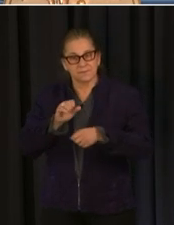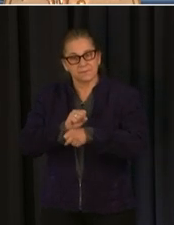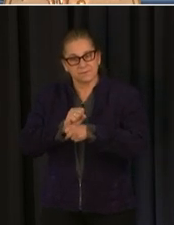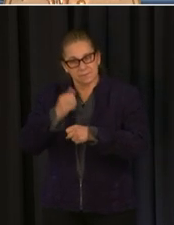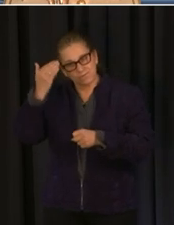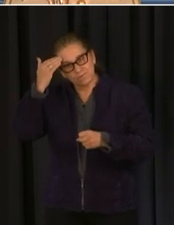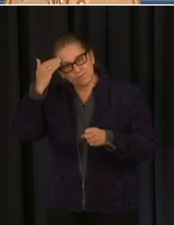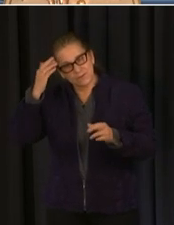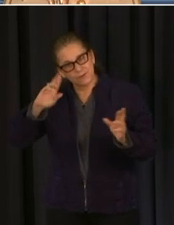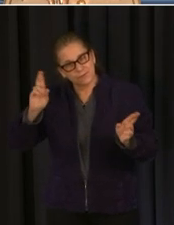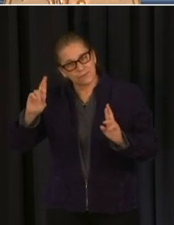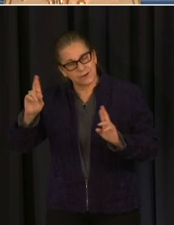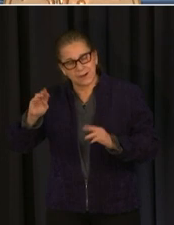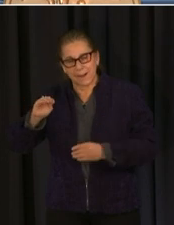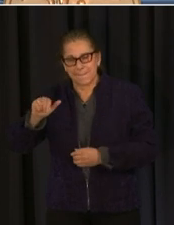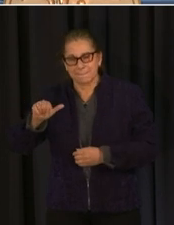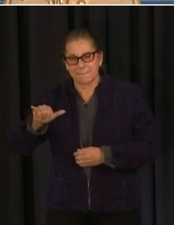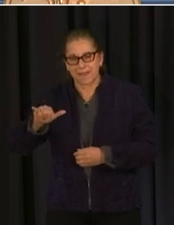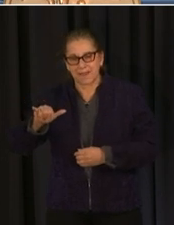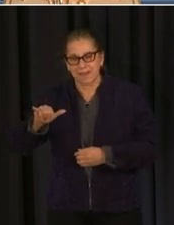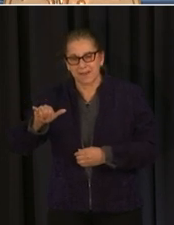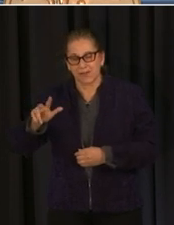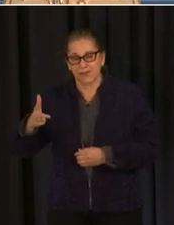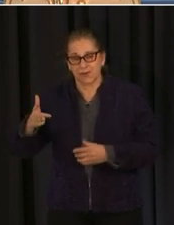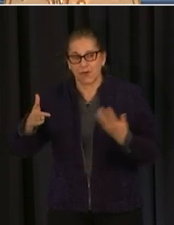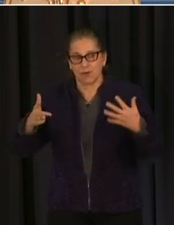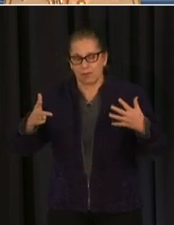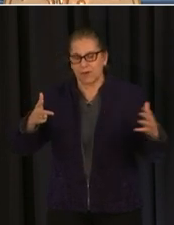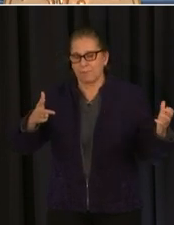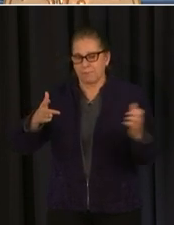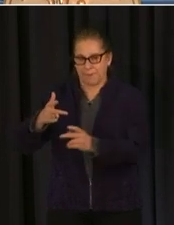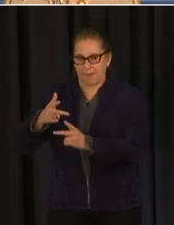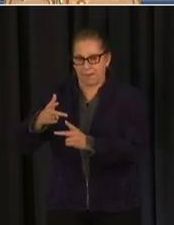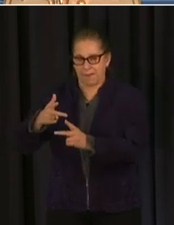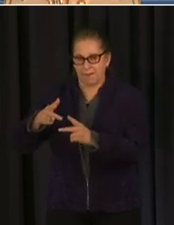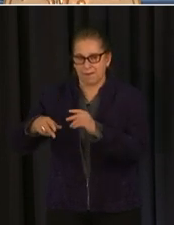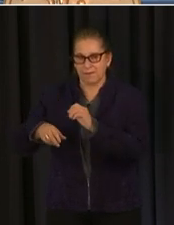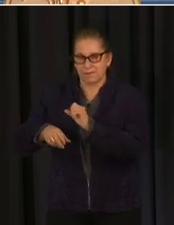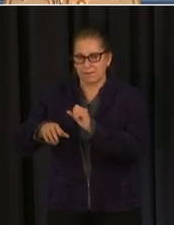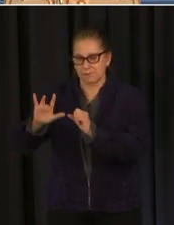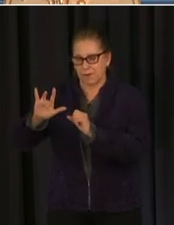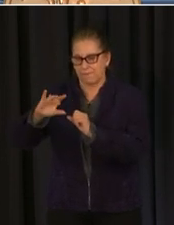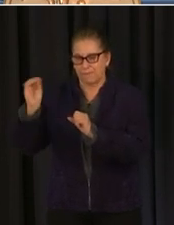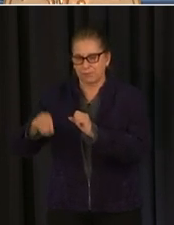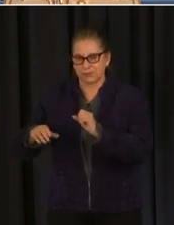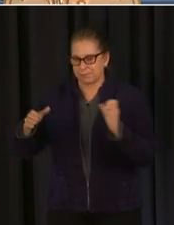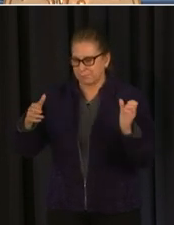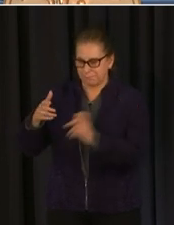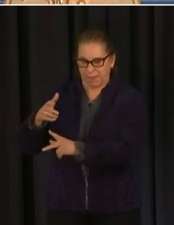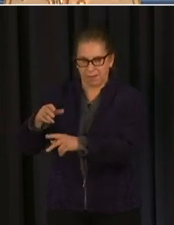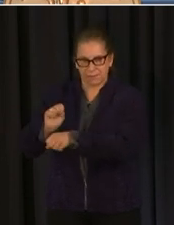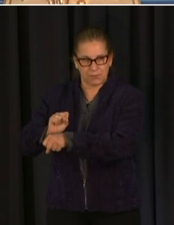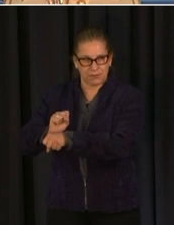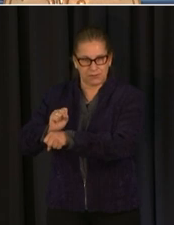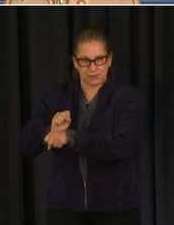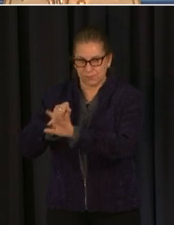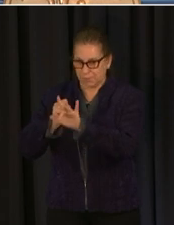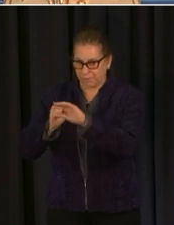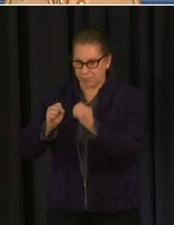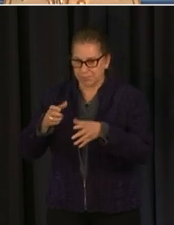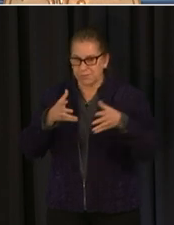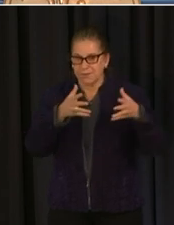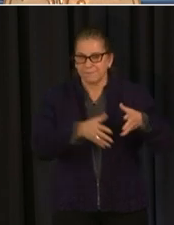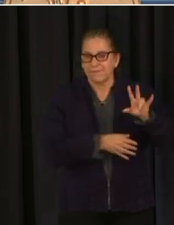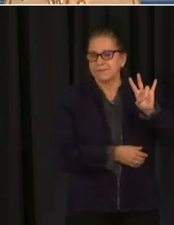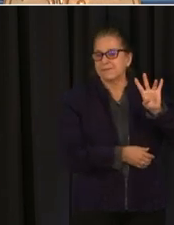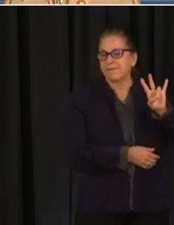is a may 3rd uh 25 percent return many of our divisions already have that uh number of employees reporting